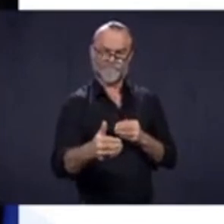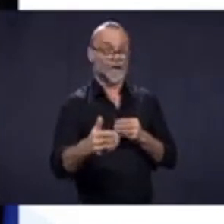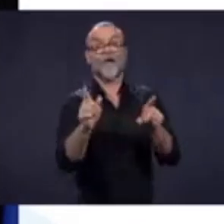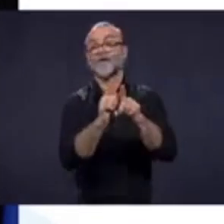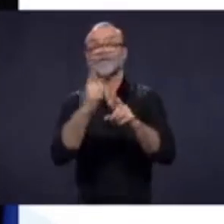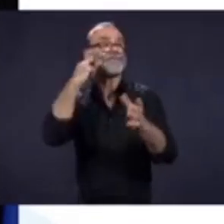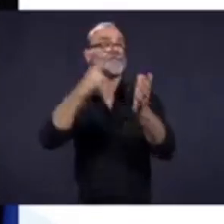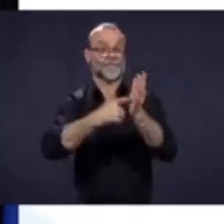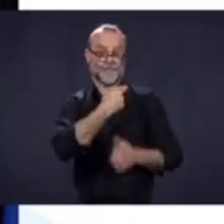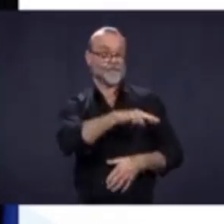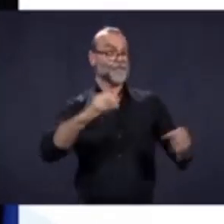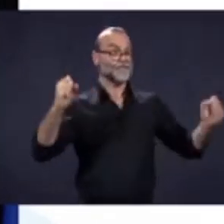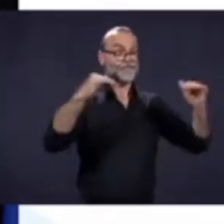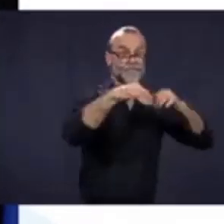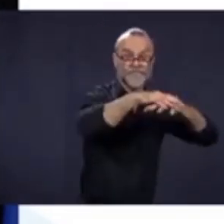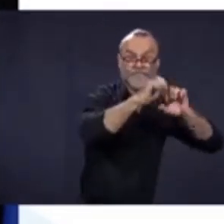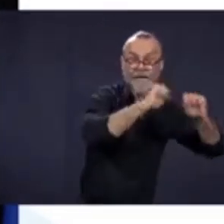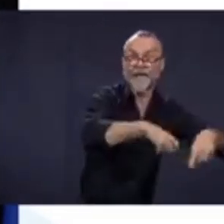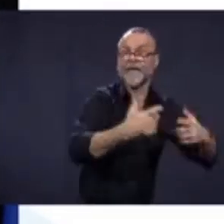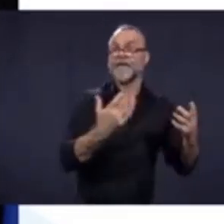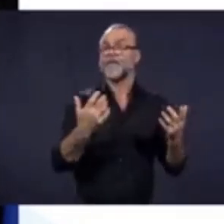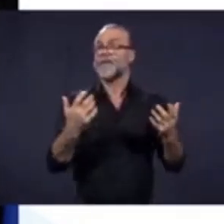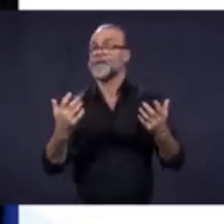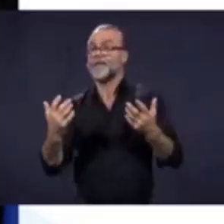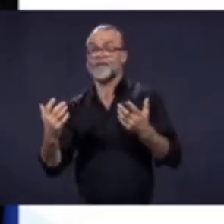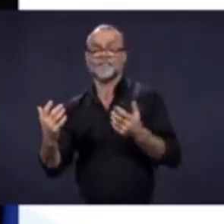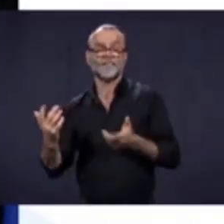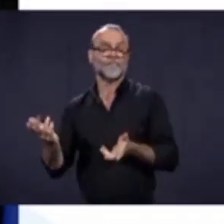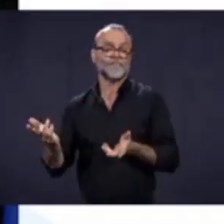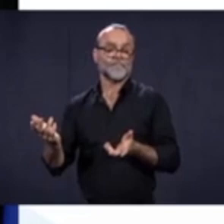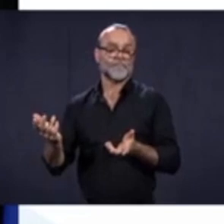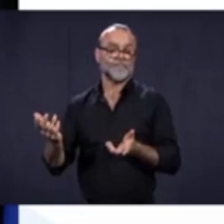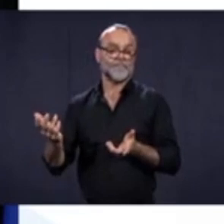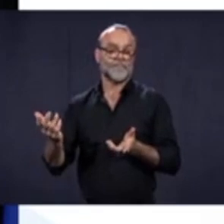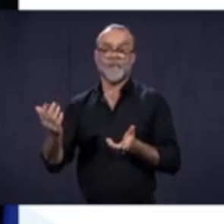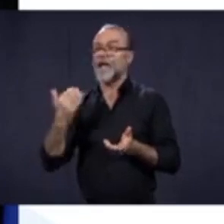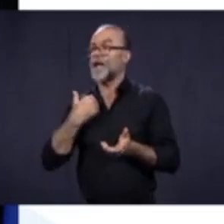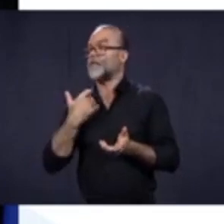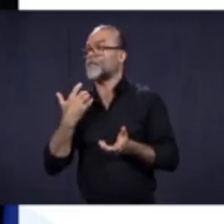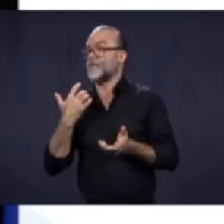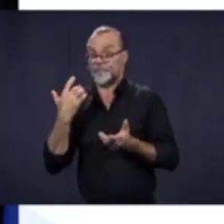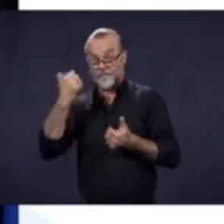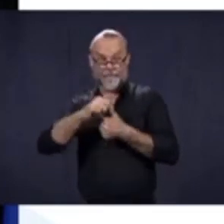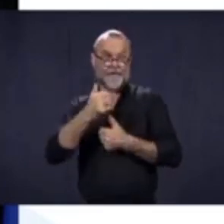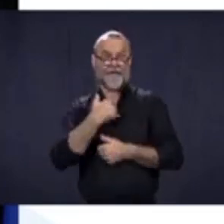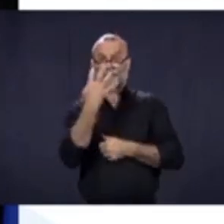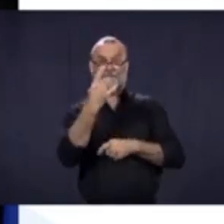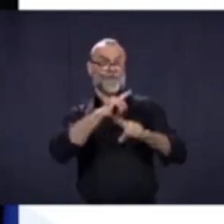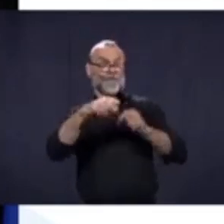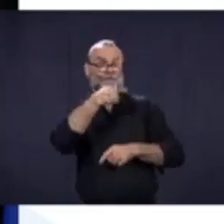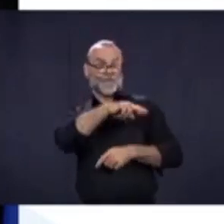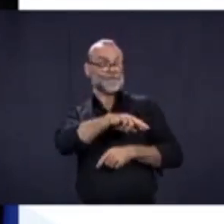gatherings. I saw that four people from four different religions decided,